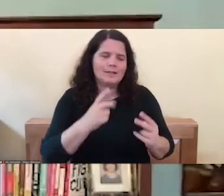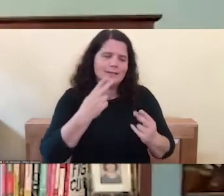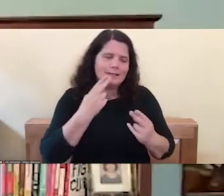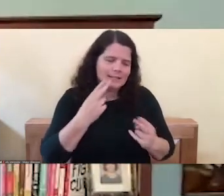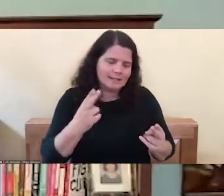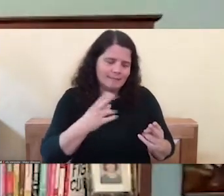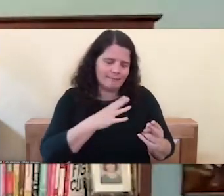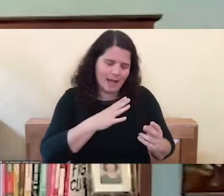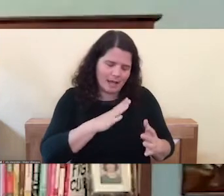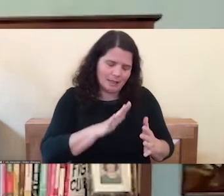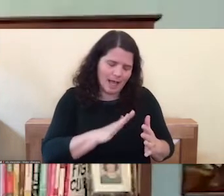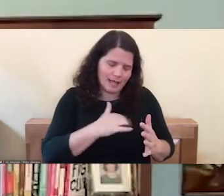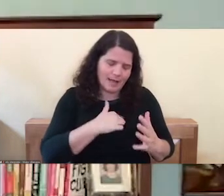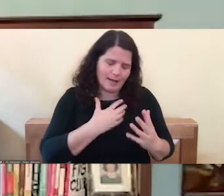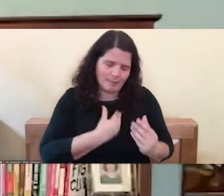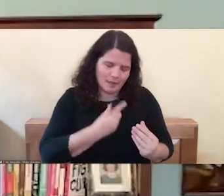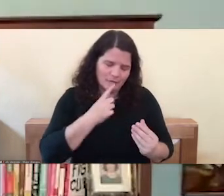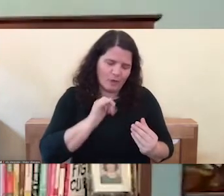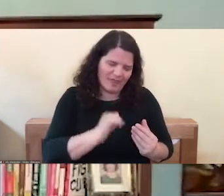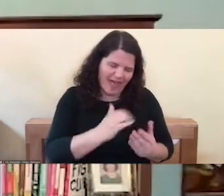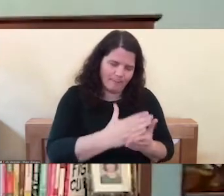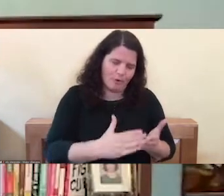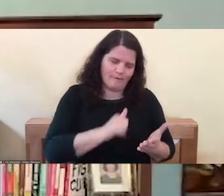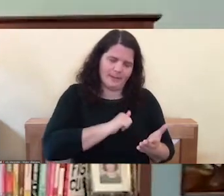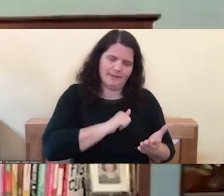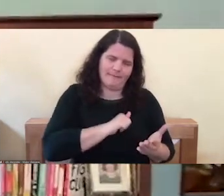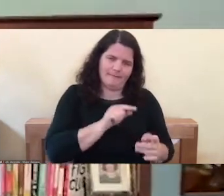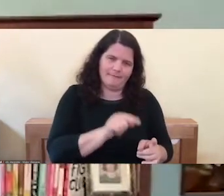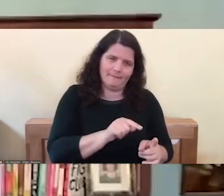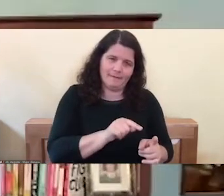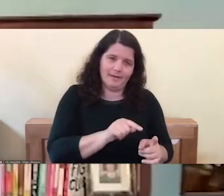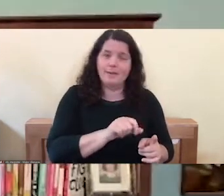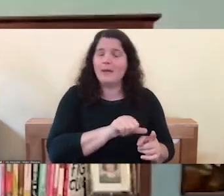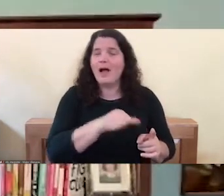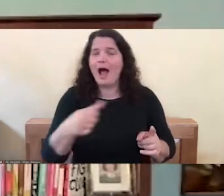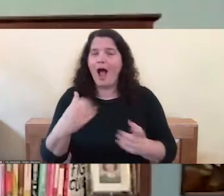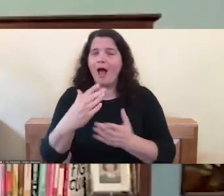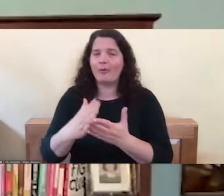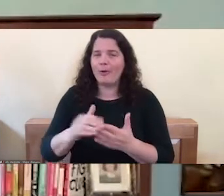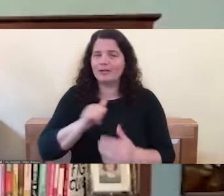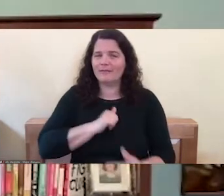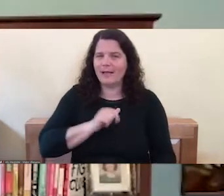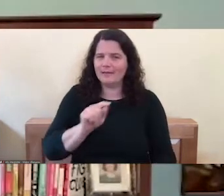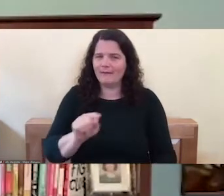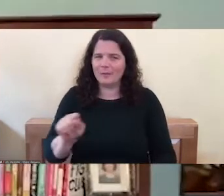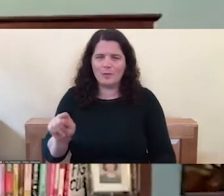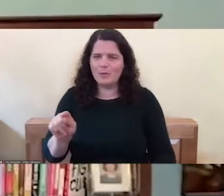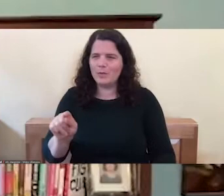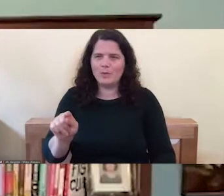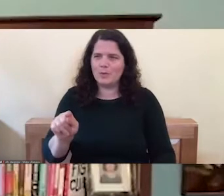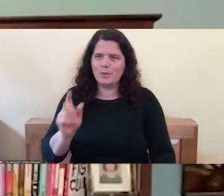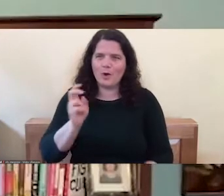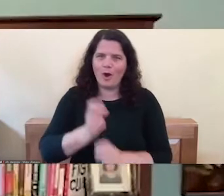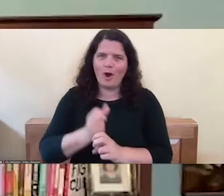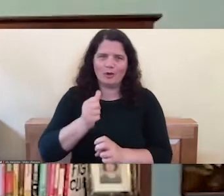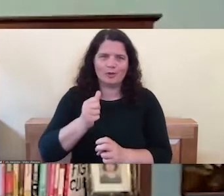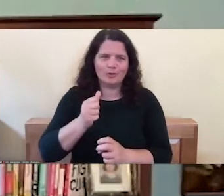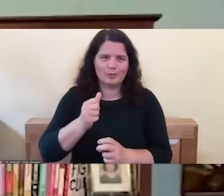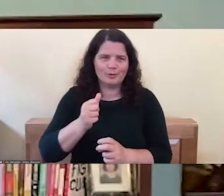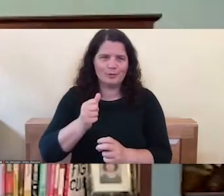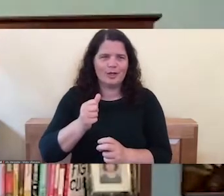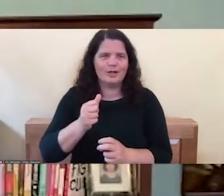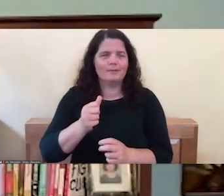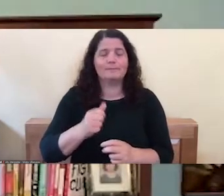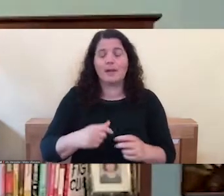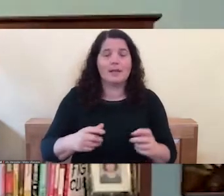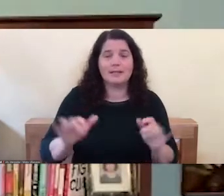for those parts and the parts it's more difficult are that, you know, and by the way, you know, I deal with this, like I say, I, I struggle with reactive